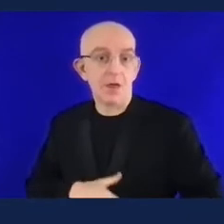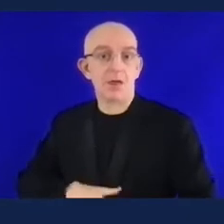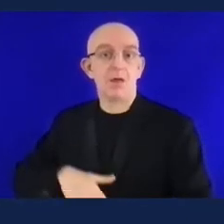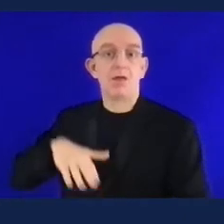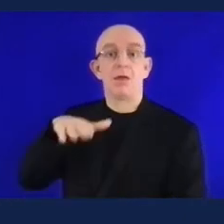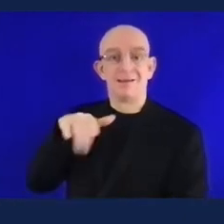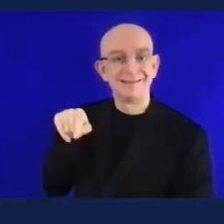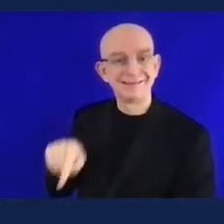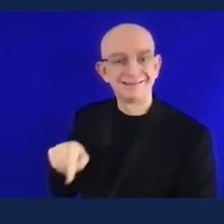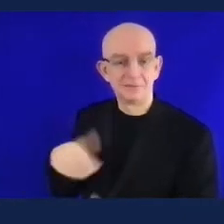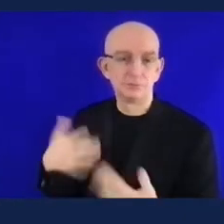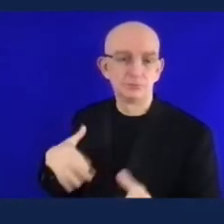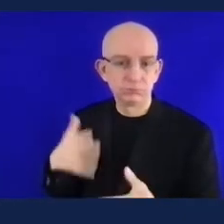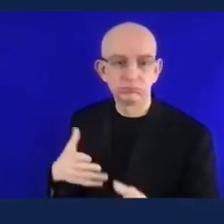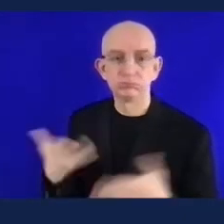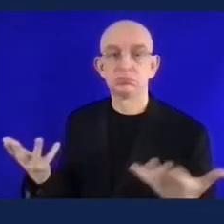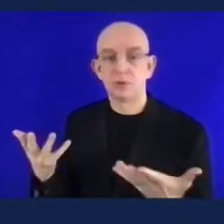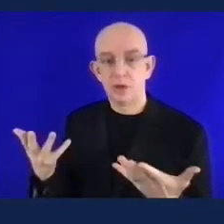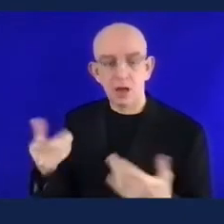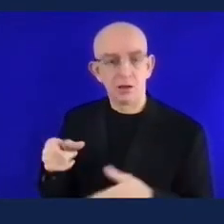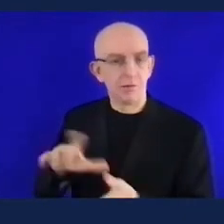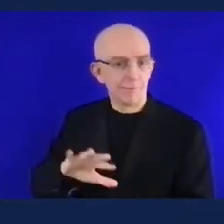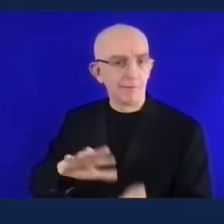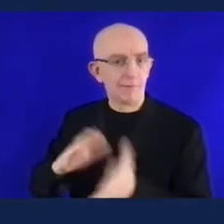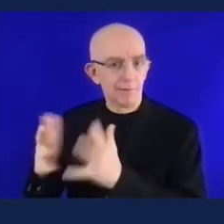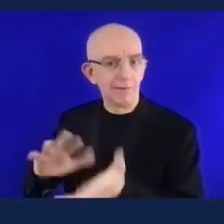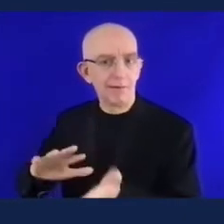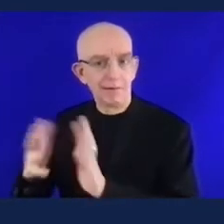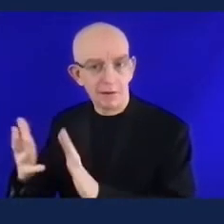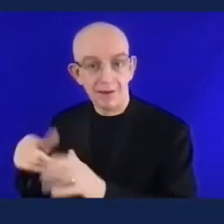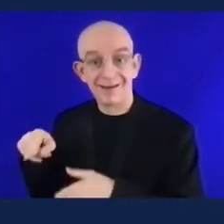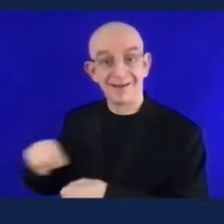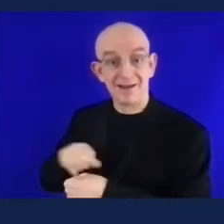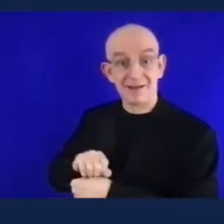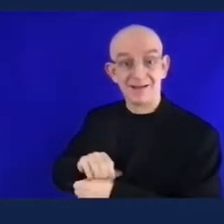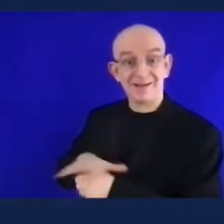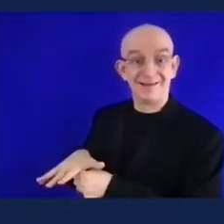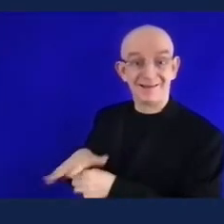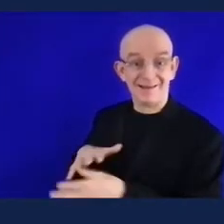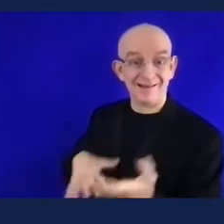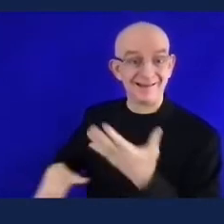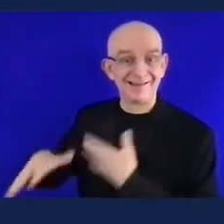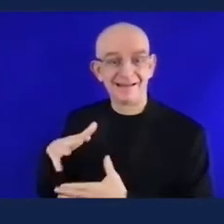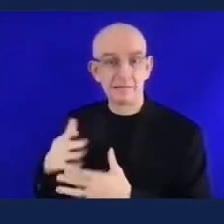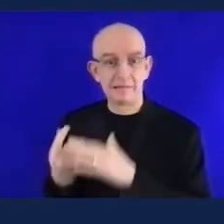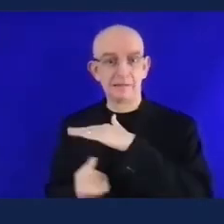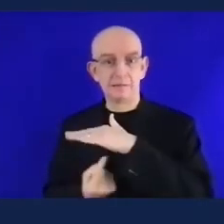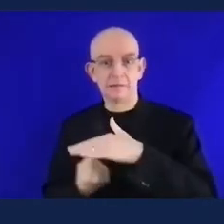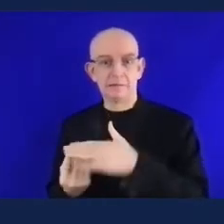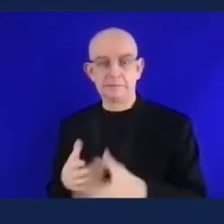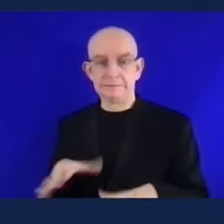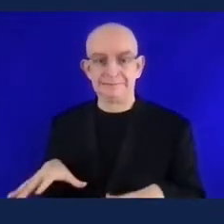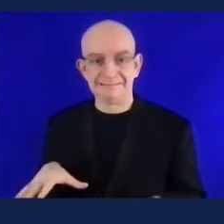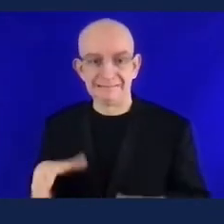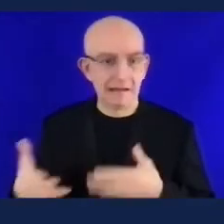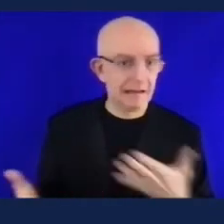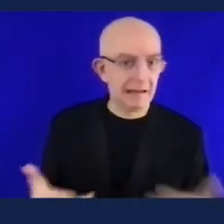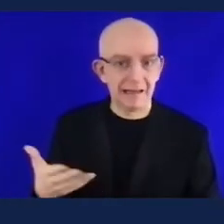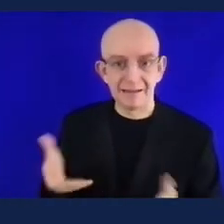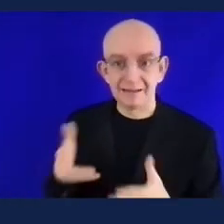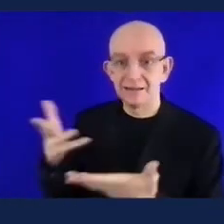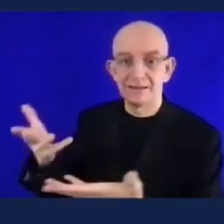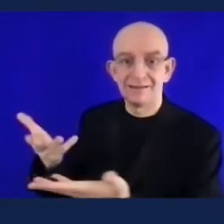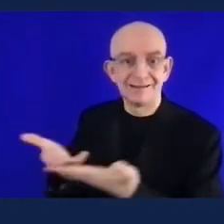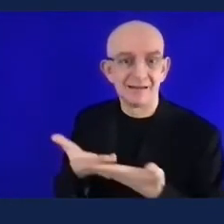person caring for the personal dementia no longer gets a break now so they're caring now 24 7 in their own home which for anybody